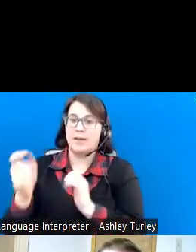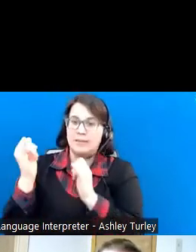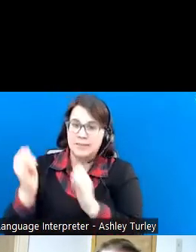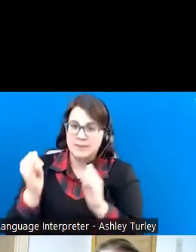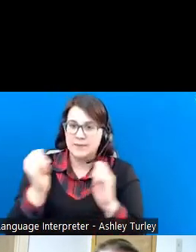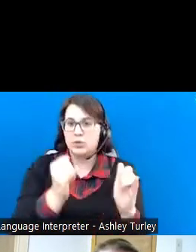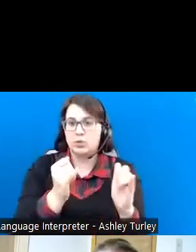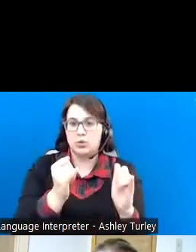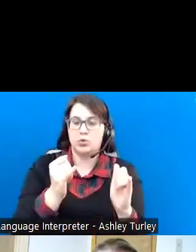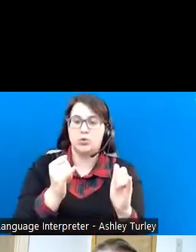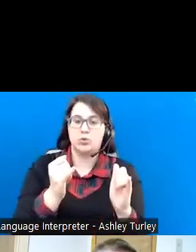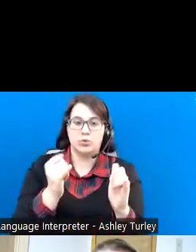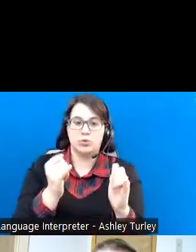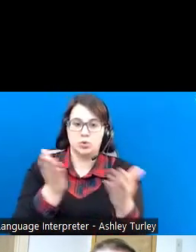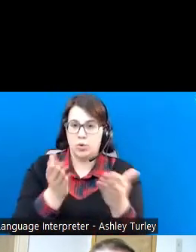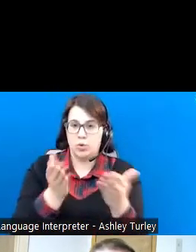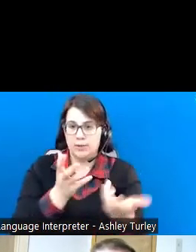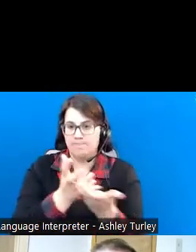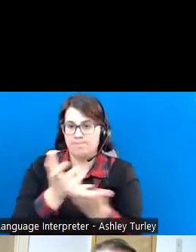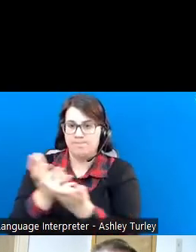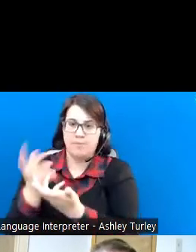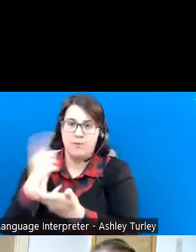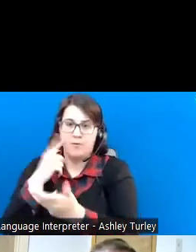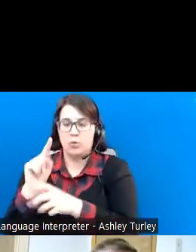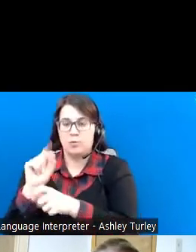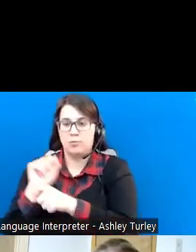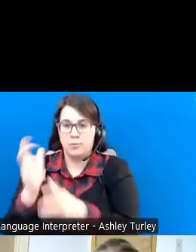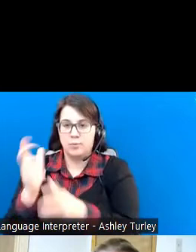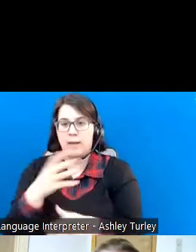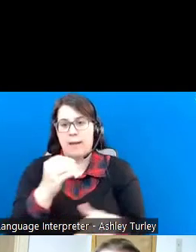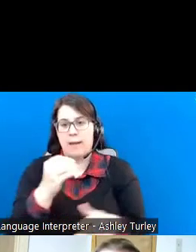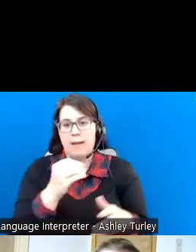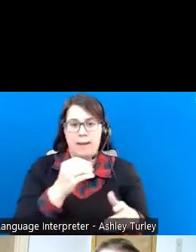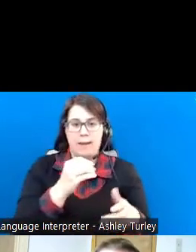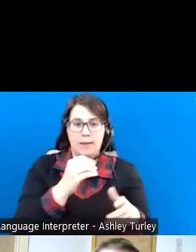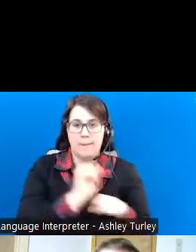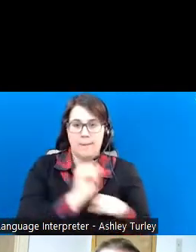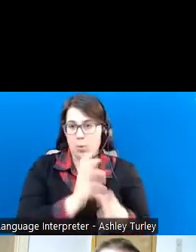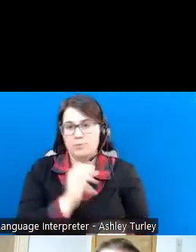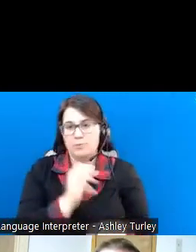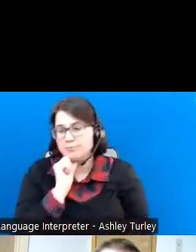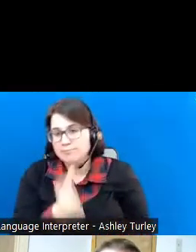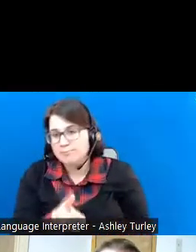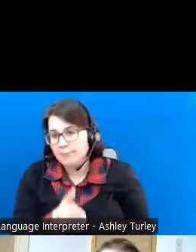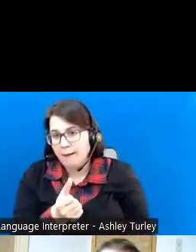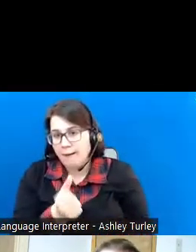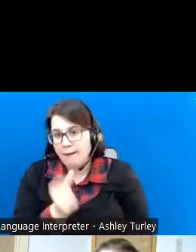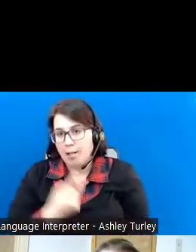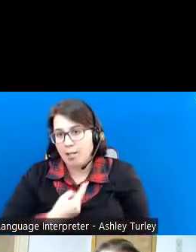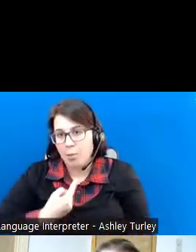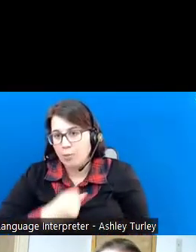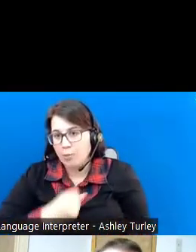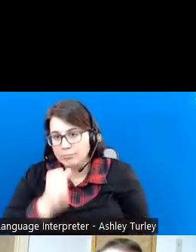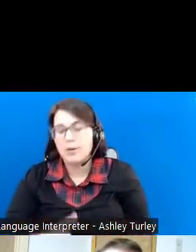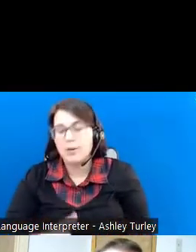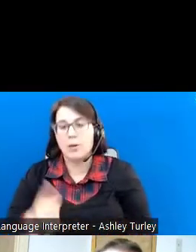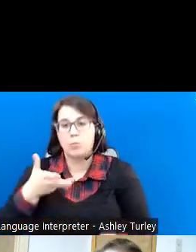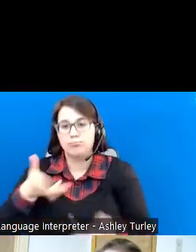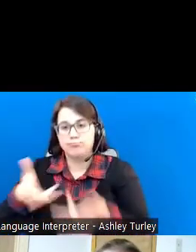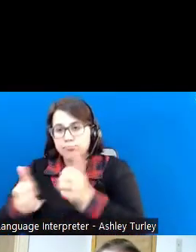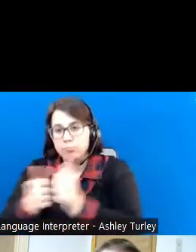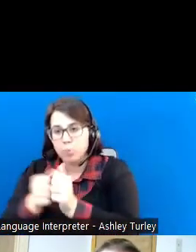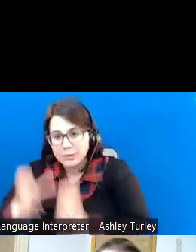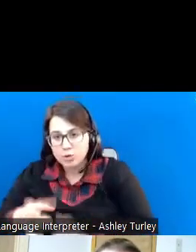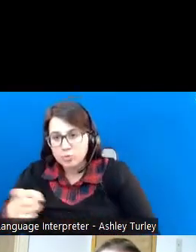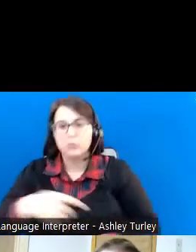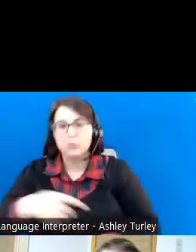consumers and employers. And the point here is that we don't do it alone. We work with our consumers, the